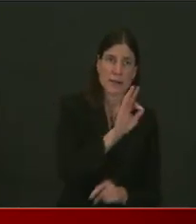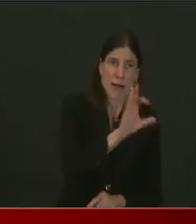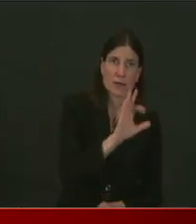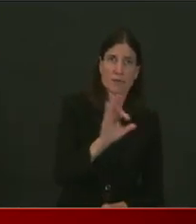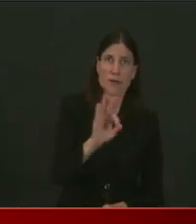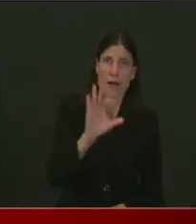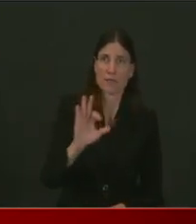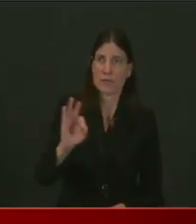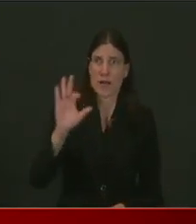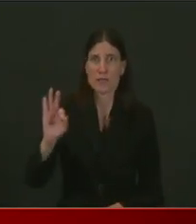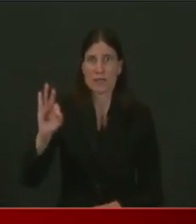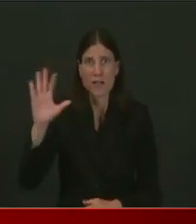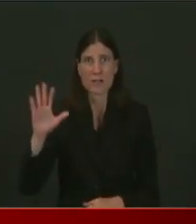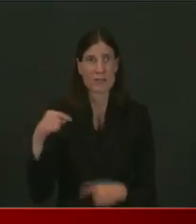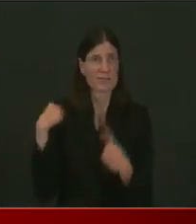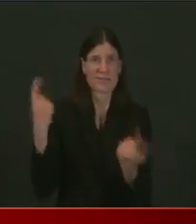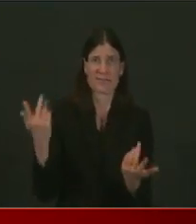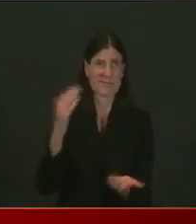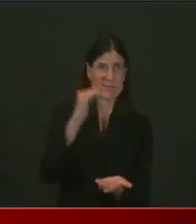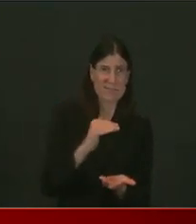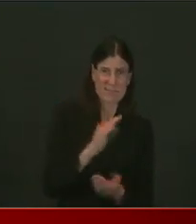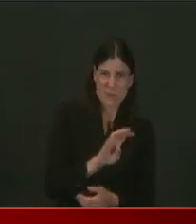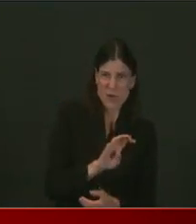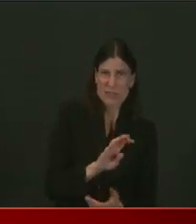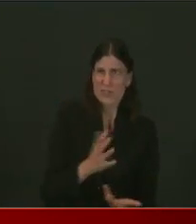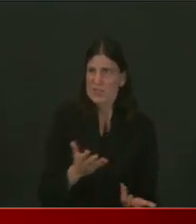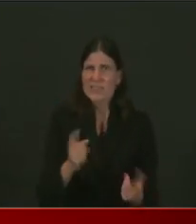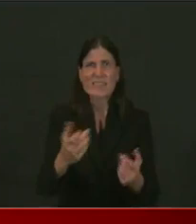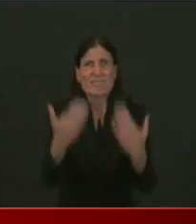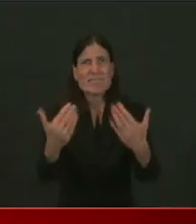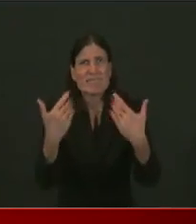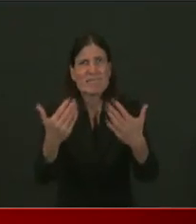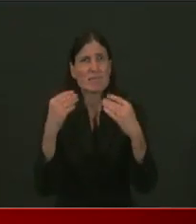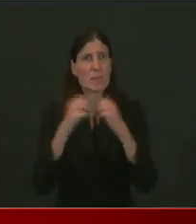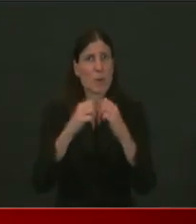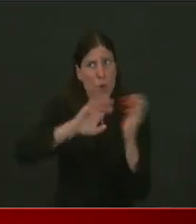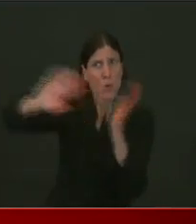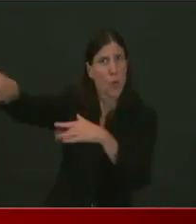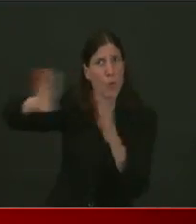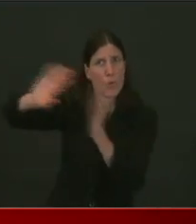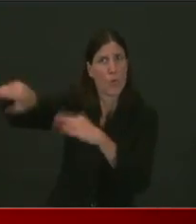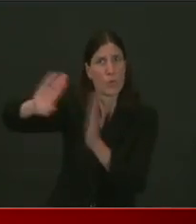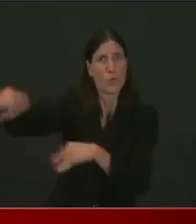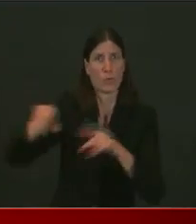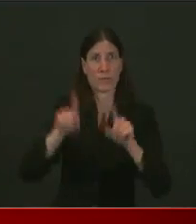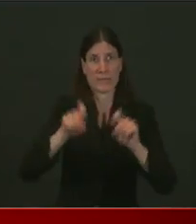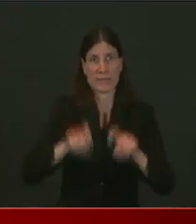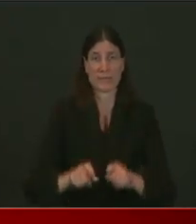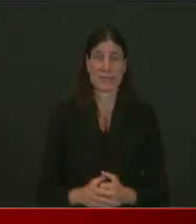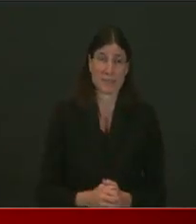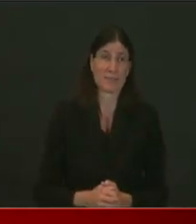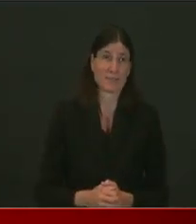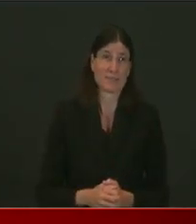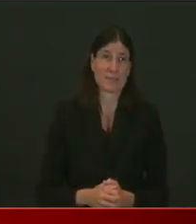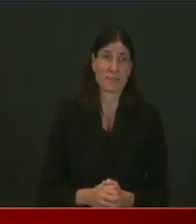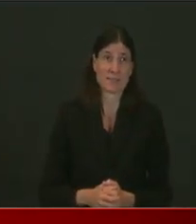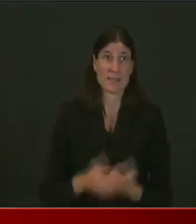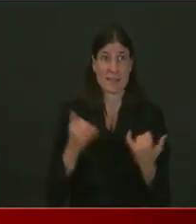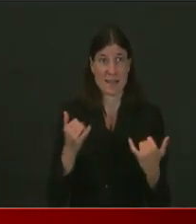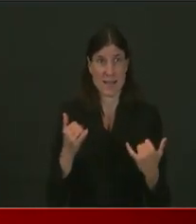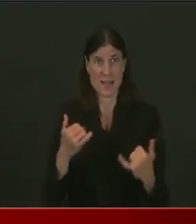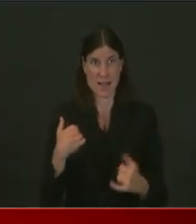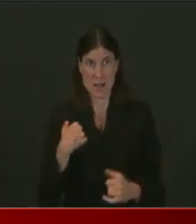part, but I'm also announcing that we're expanding our asymptomatic testing program to include restaurant workers